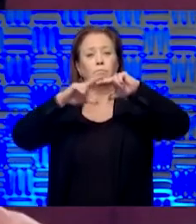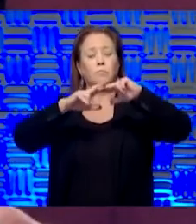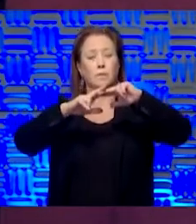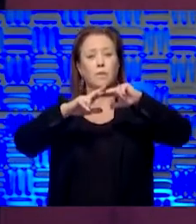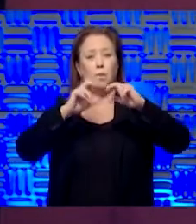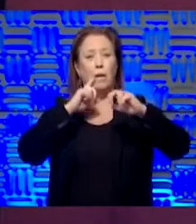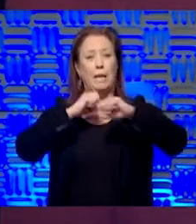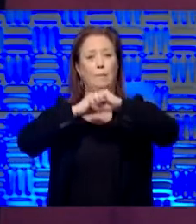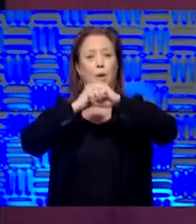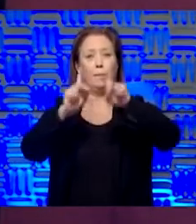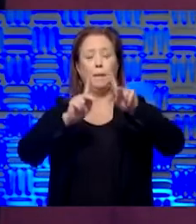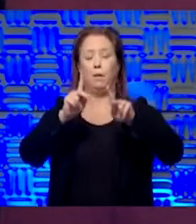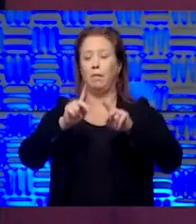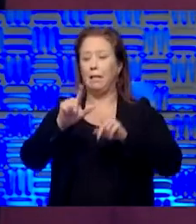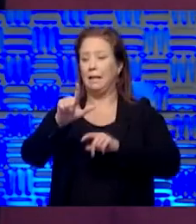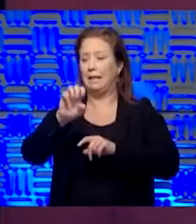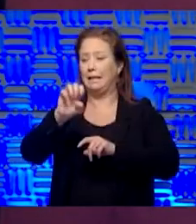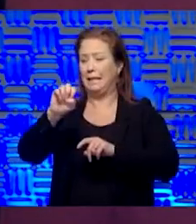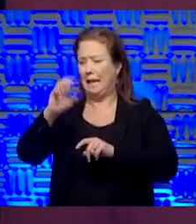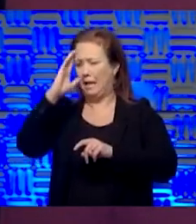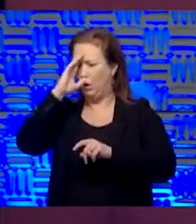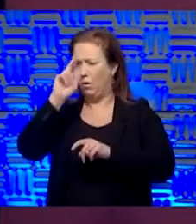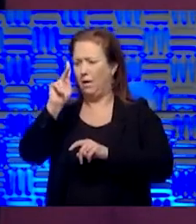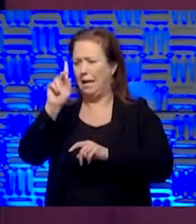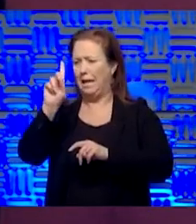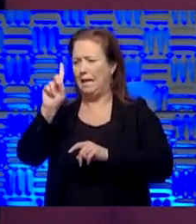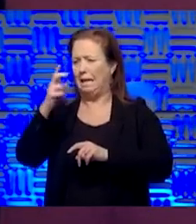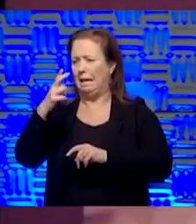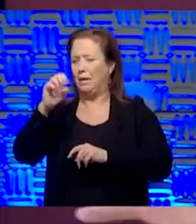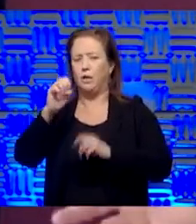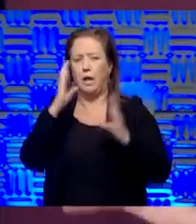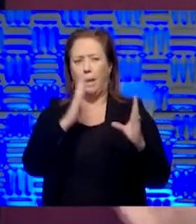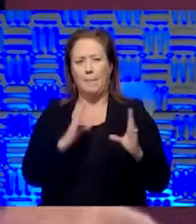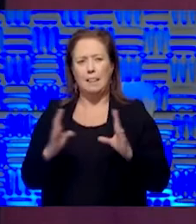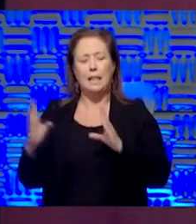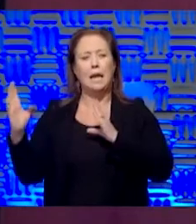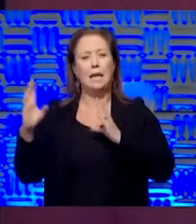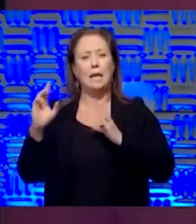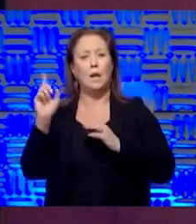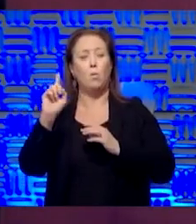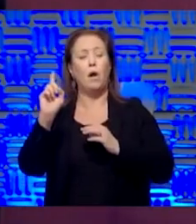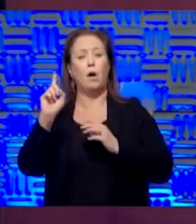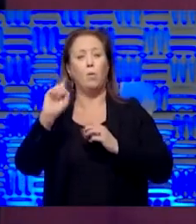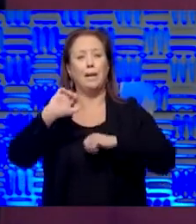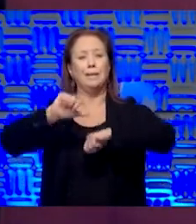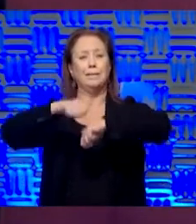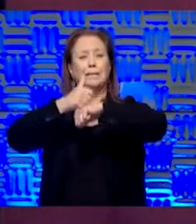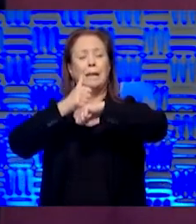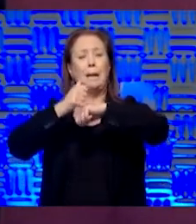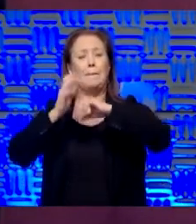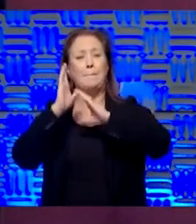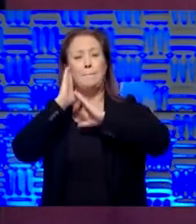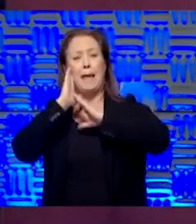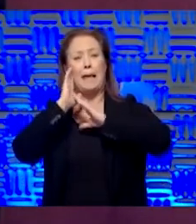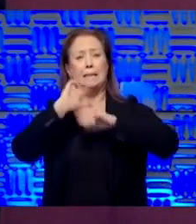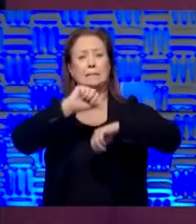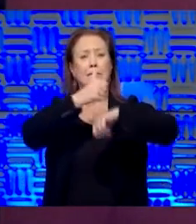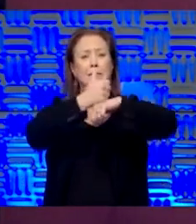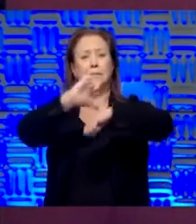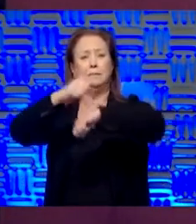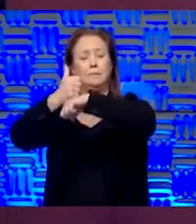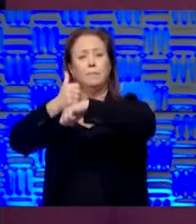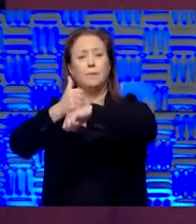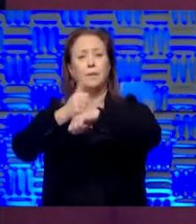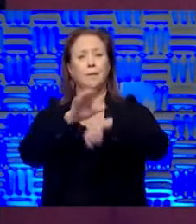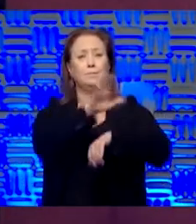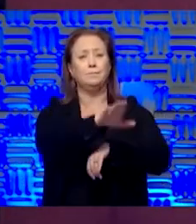And I know, Lee, you and your team have worked really hard with KDHE around surge planning and where else we can build extra beds if we have to. So we, because of the sheltering, we've been